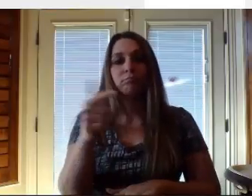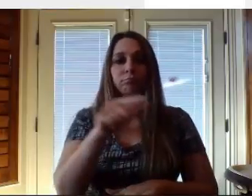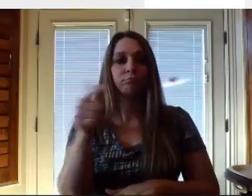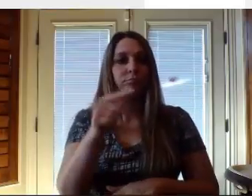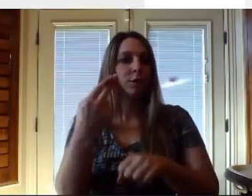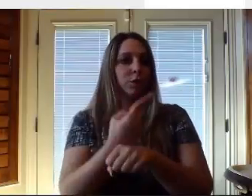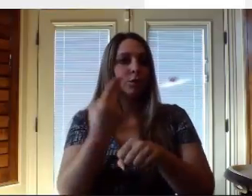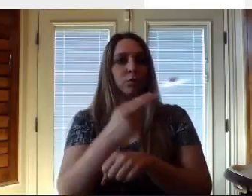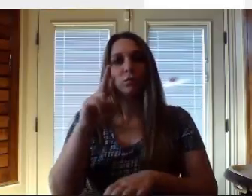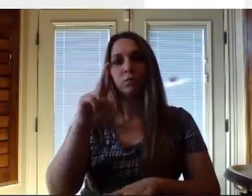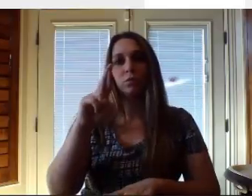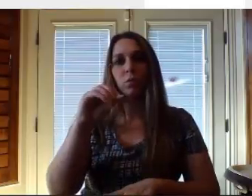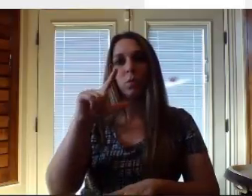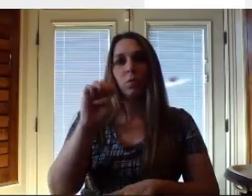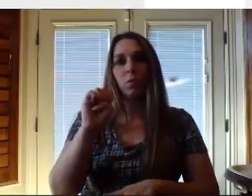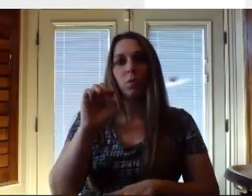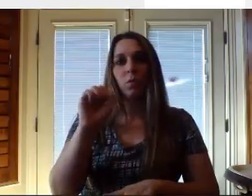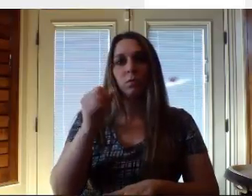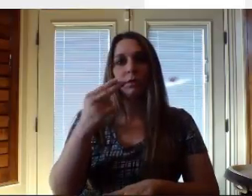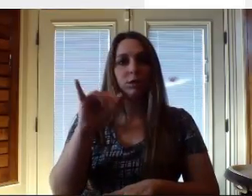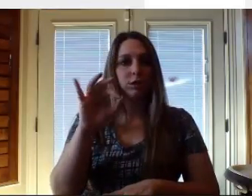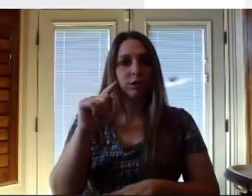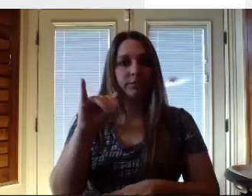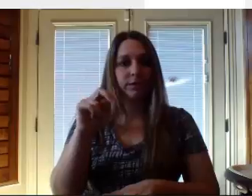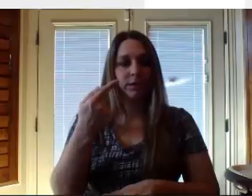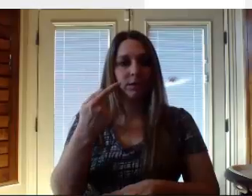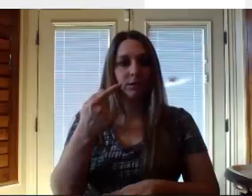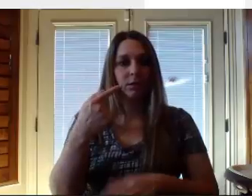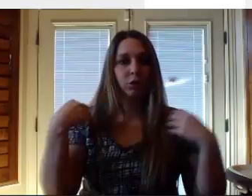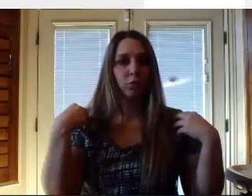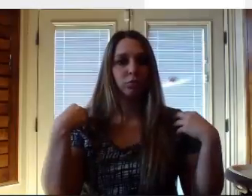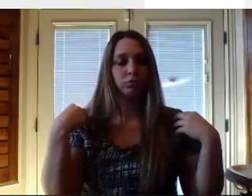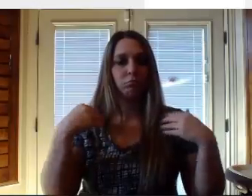both parts A and B yourself using roll shifting